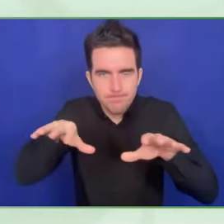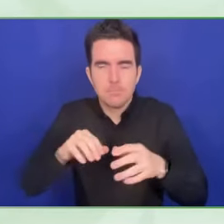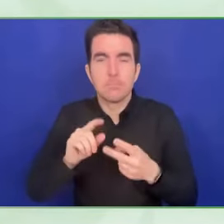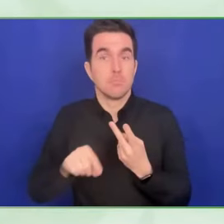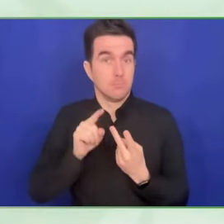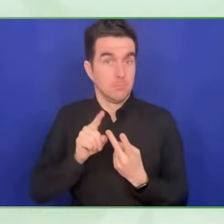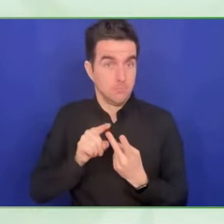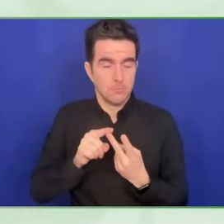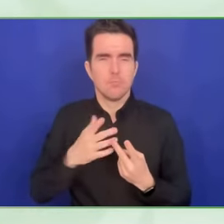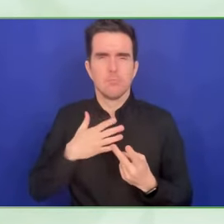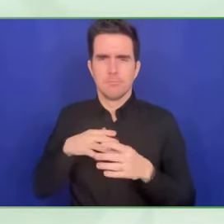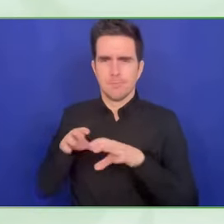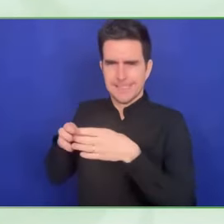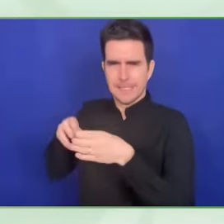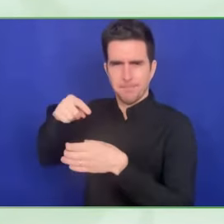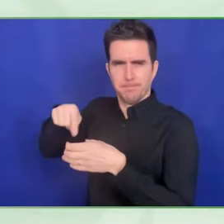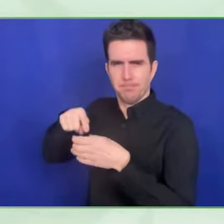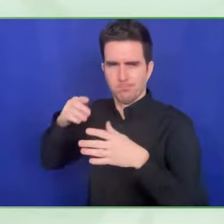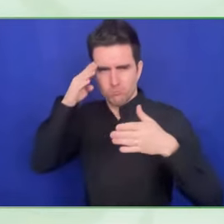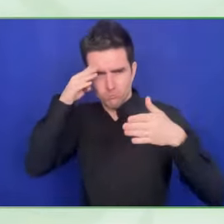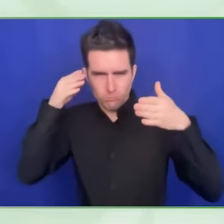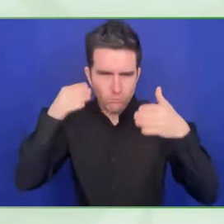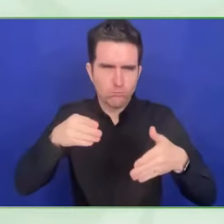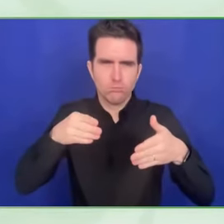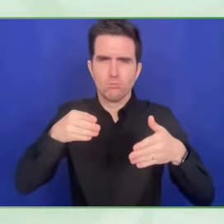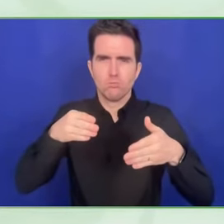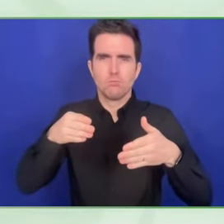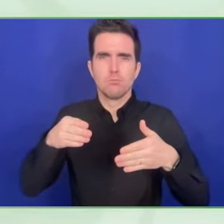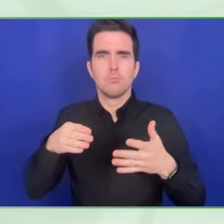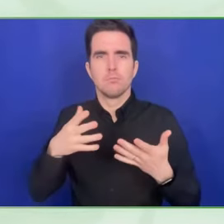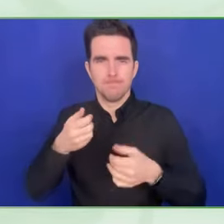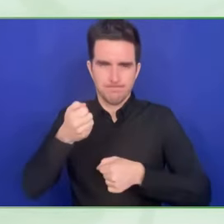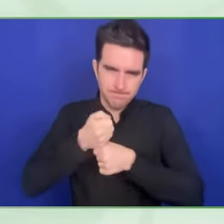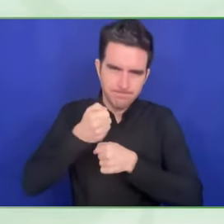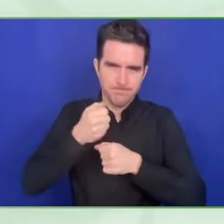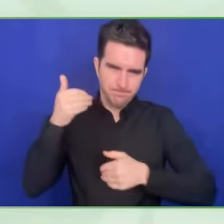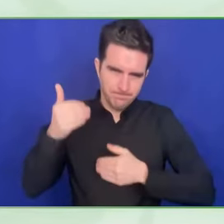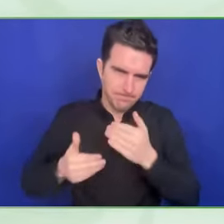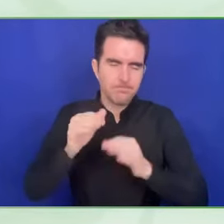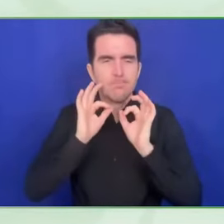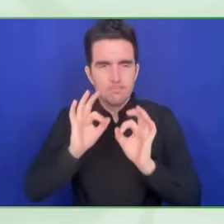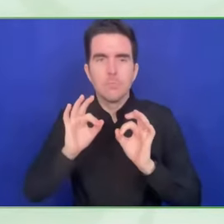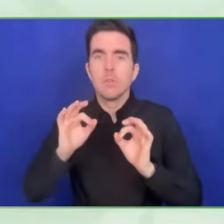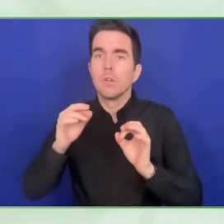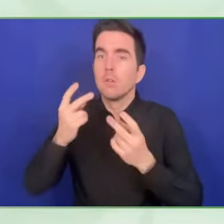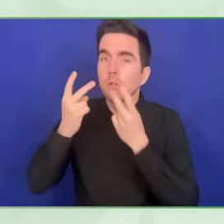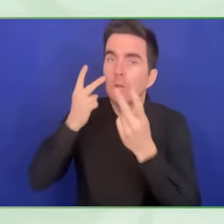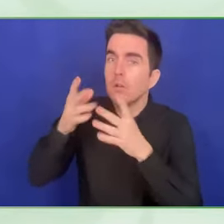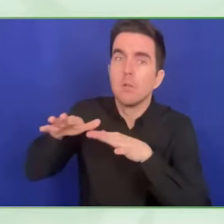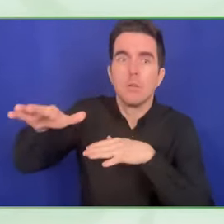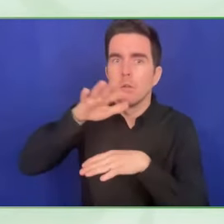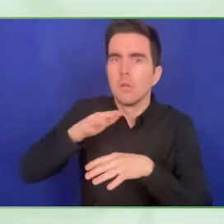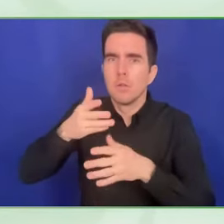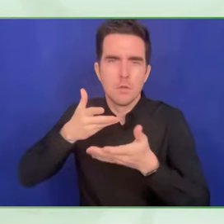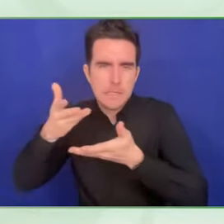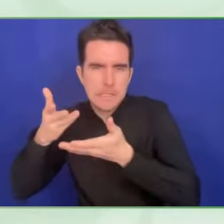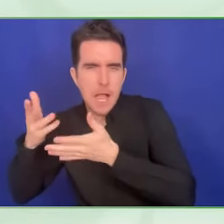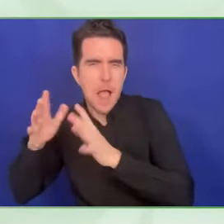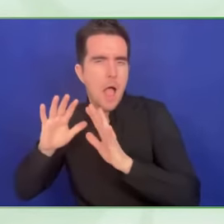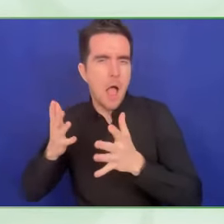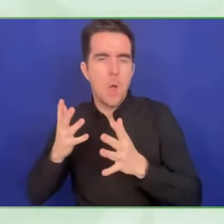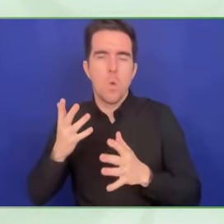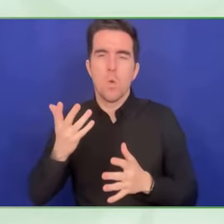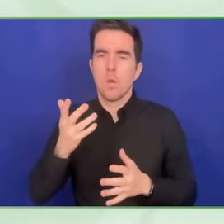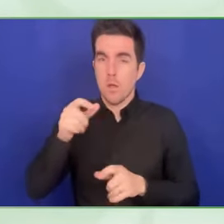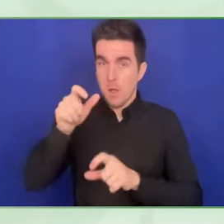designs from the very beginning, right? Third thing is that, as we verify our identities, we first validate